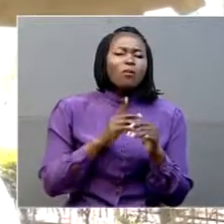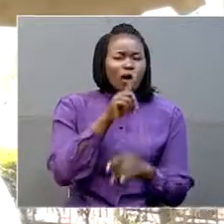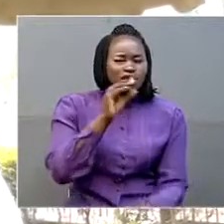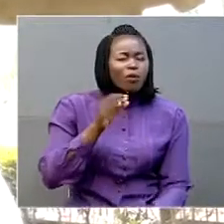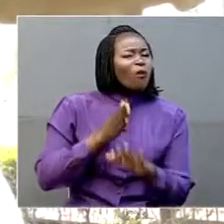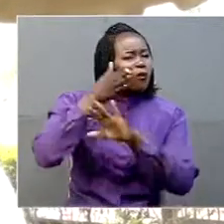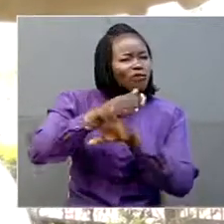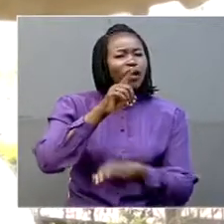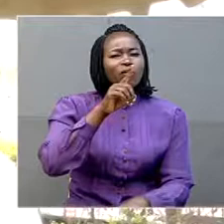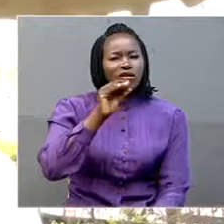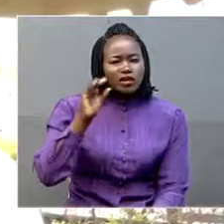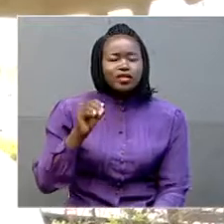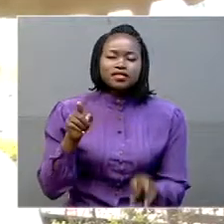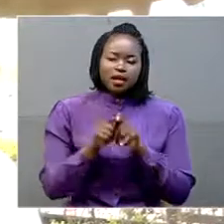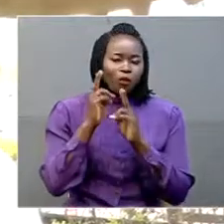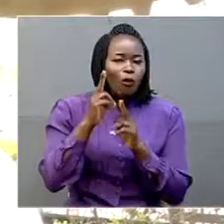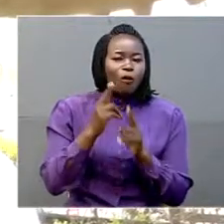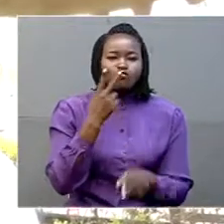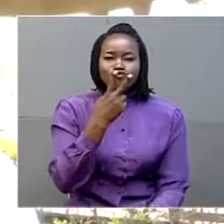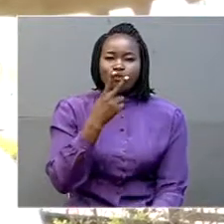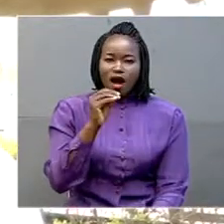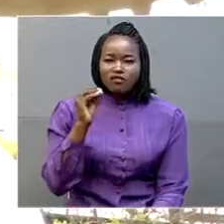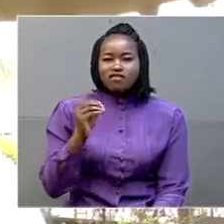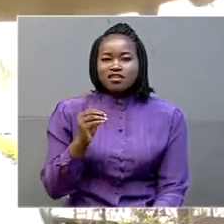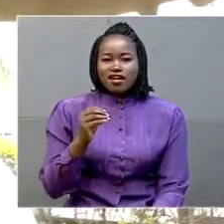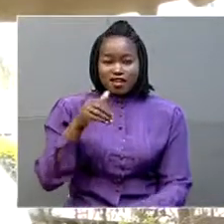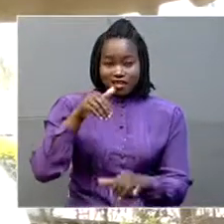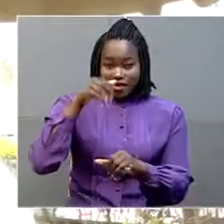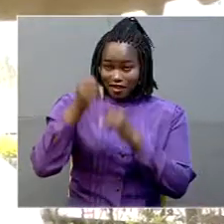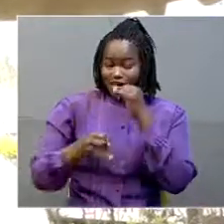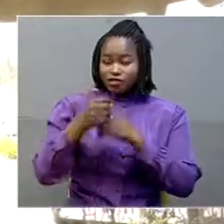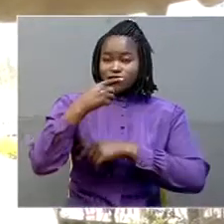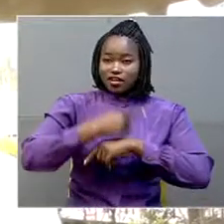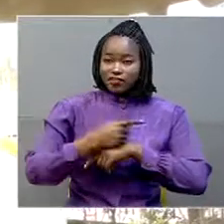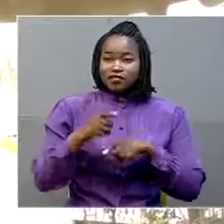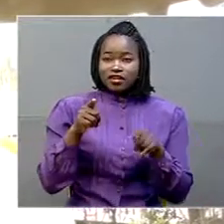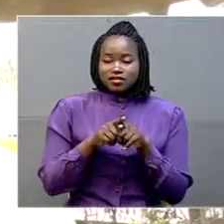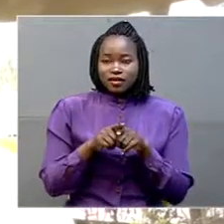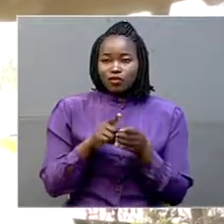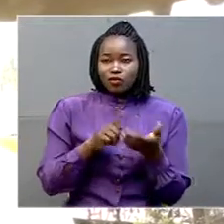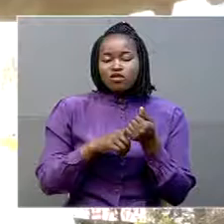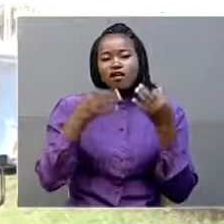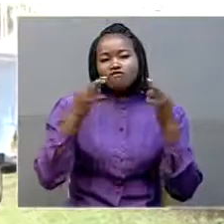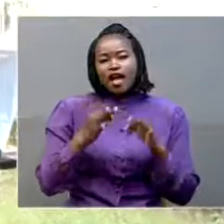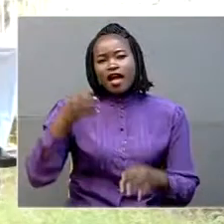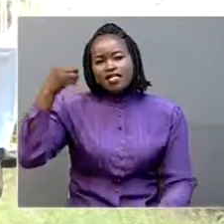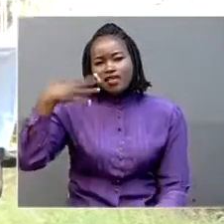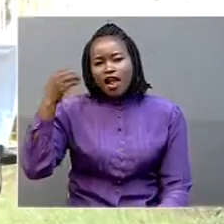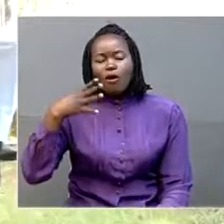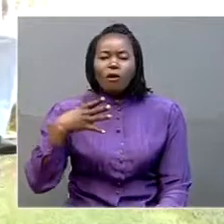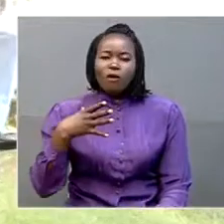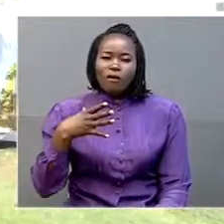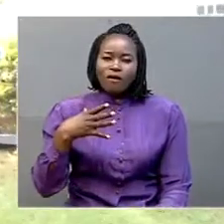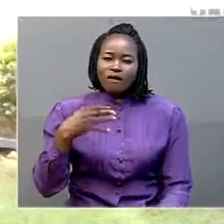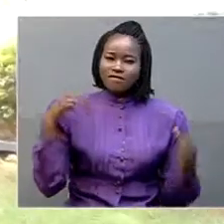hopefully to hit the mark of 200 plus by the end of the day. We have gotten free yellow fever vaccination. This initiative